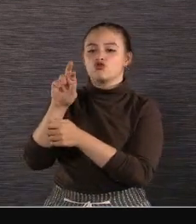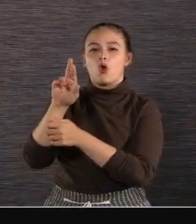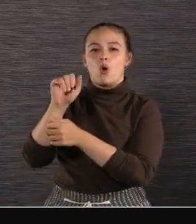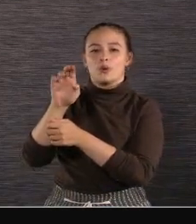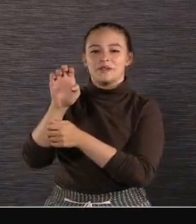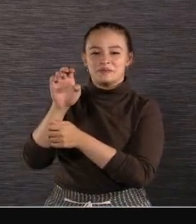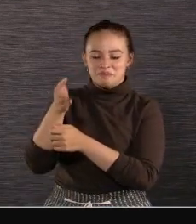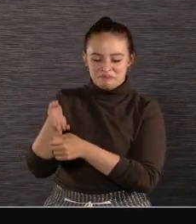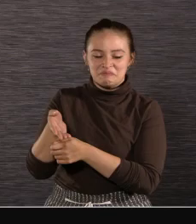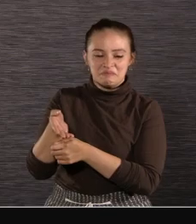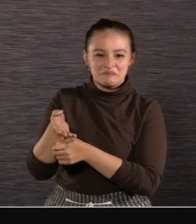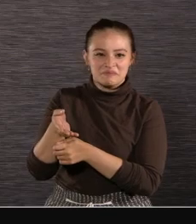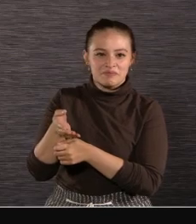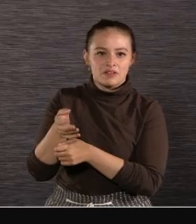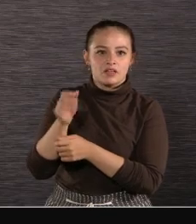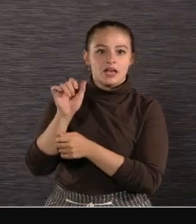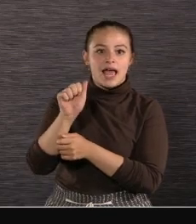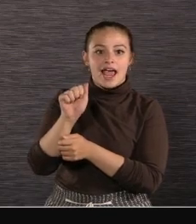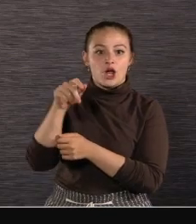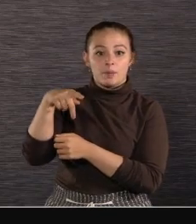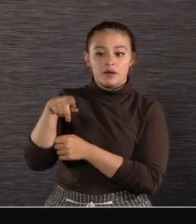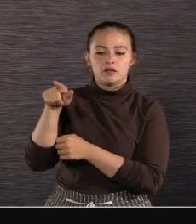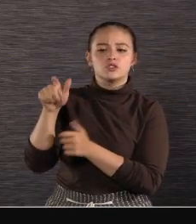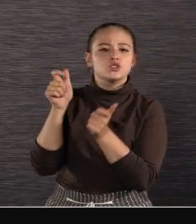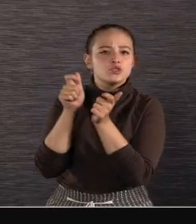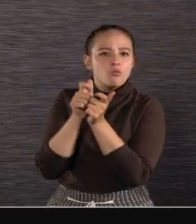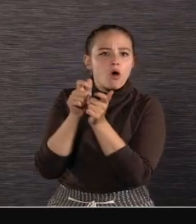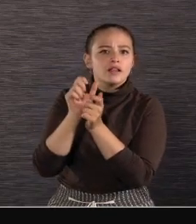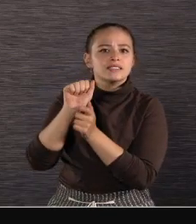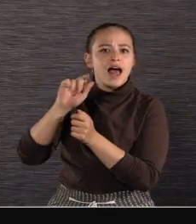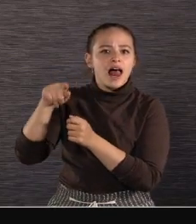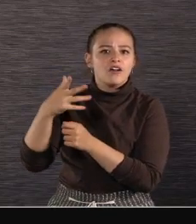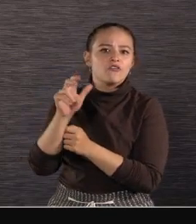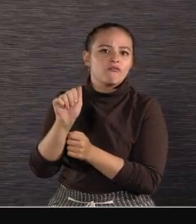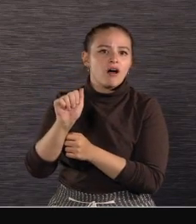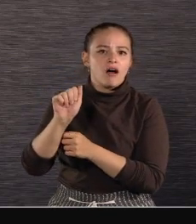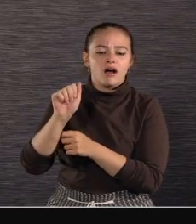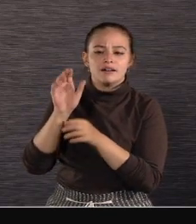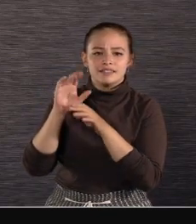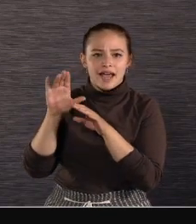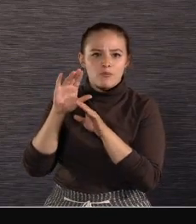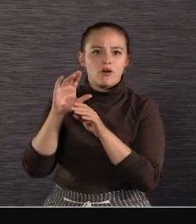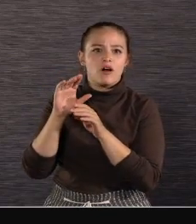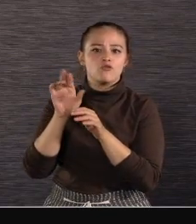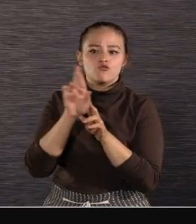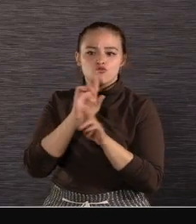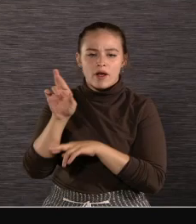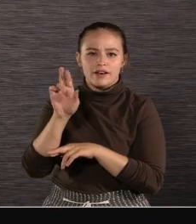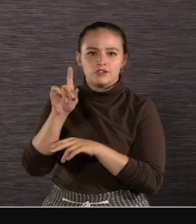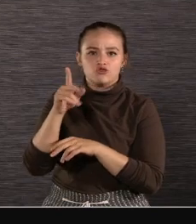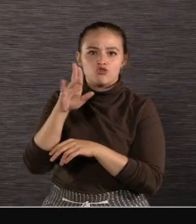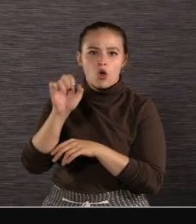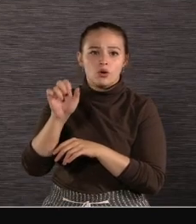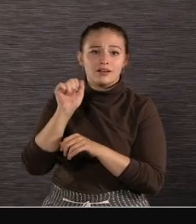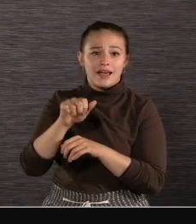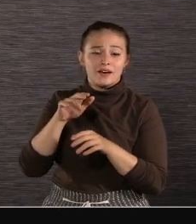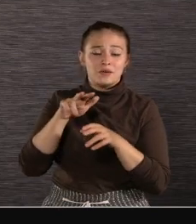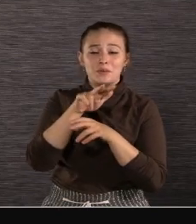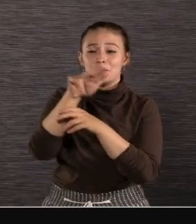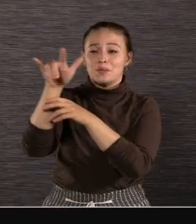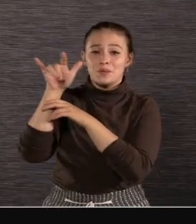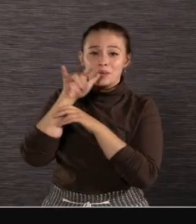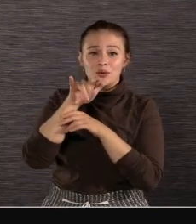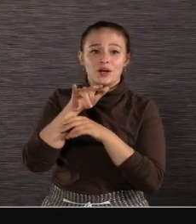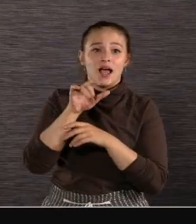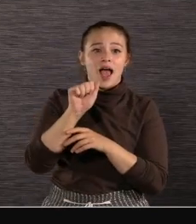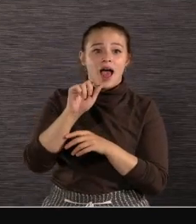productions Airpeak is the world's smallest alpha mirrorless camera Ready professional drone That can fly a full-frame alpha